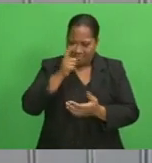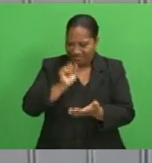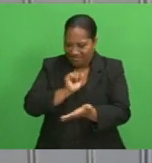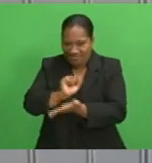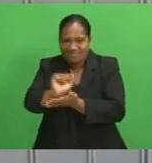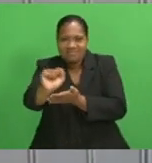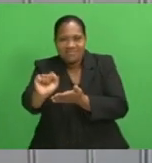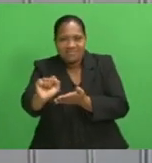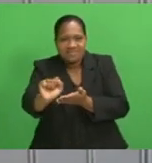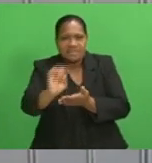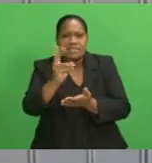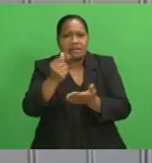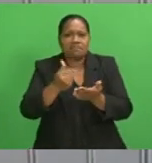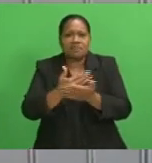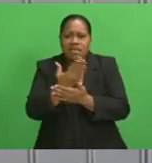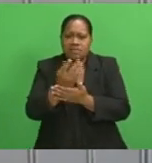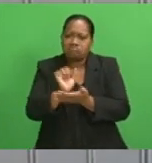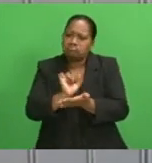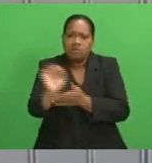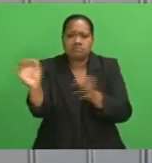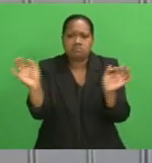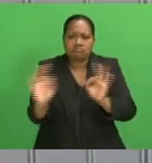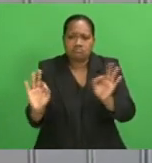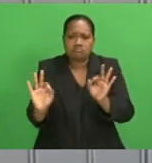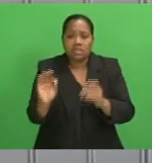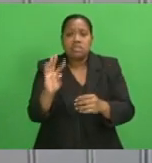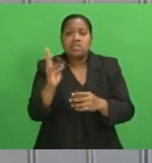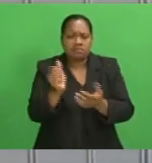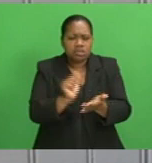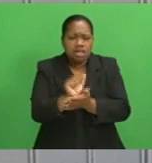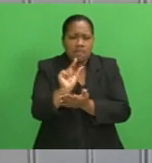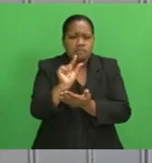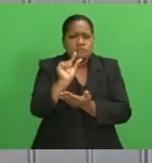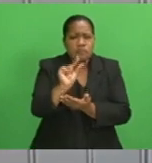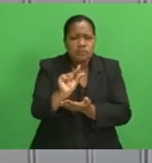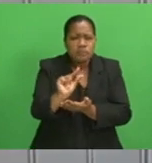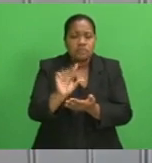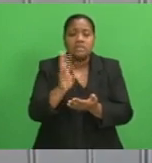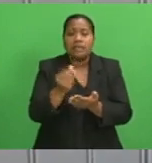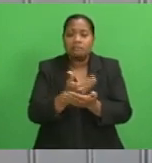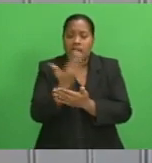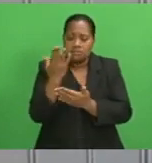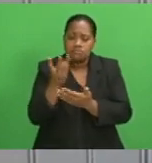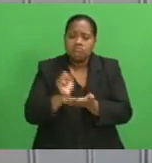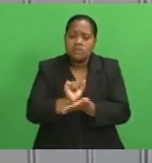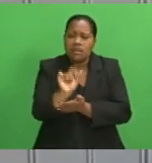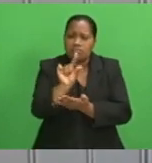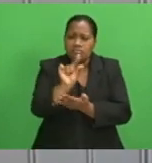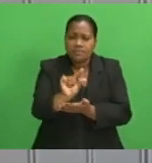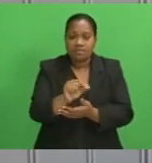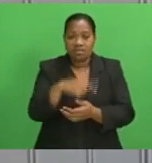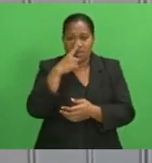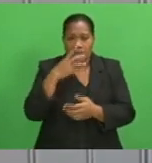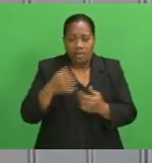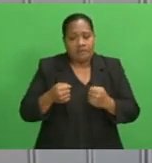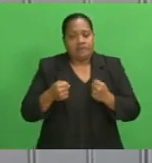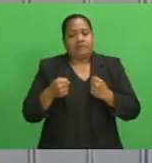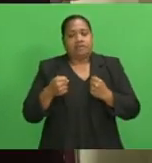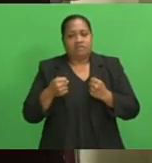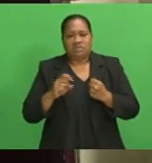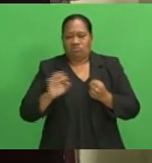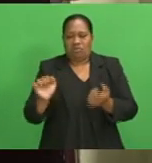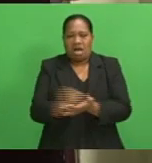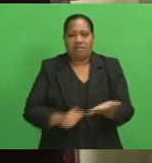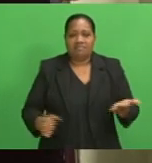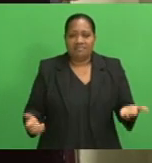and some days we sell very little. But, yeah, people are holding back and not buying.